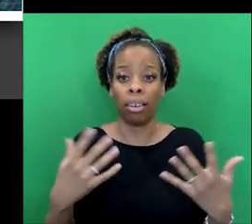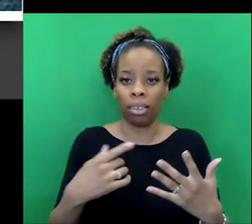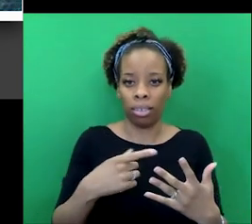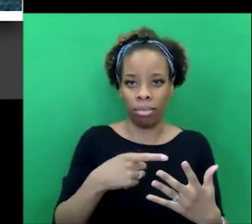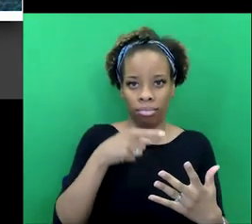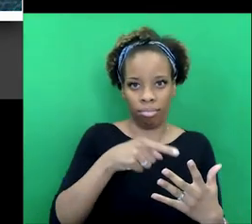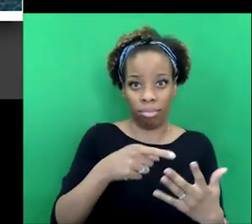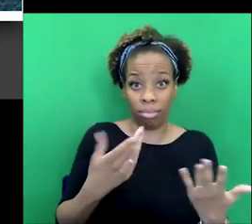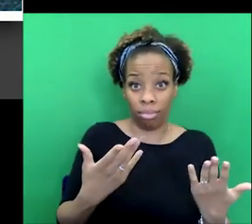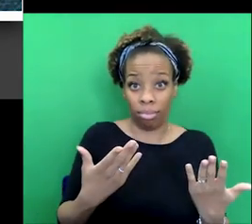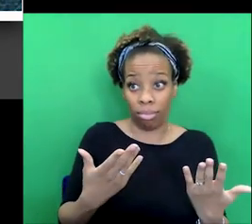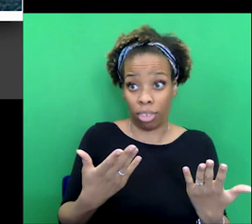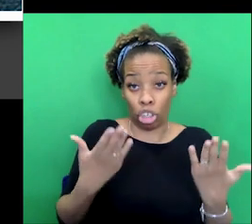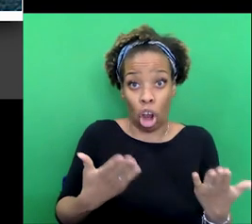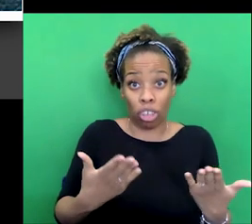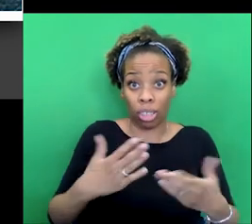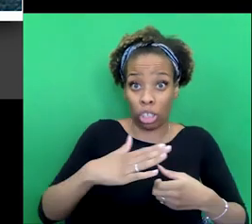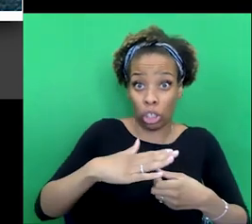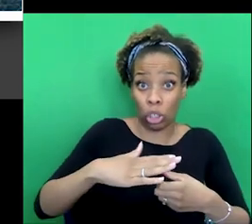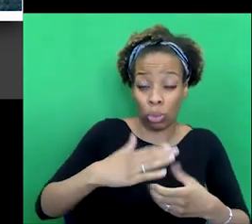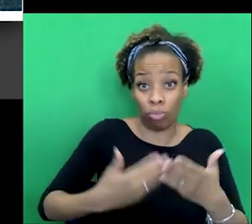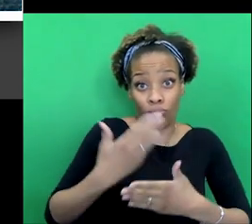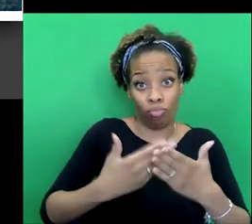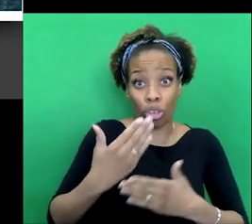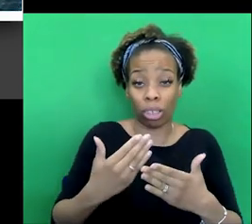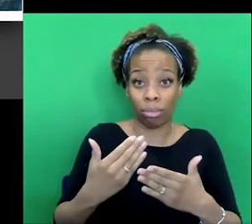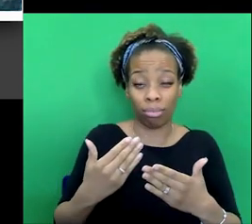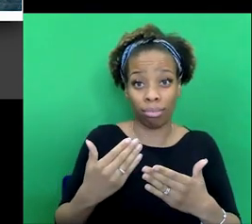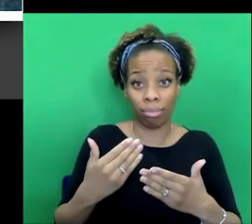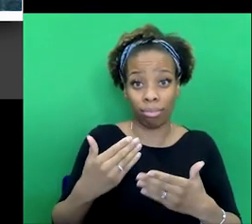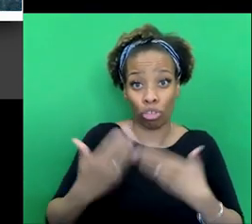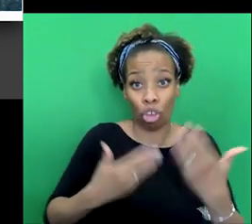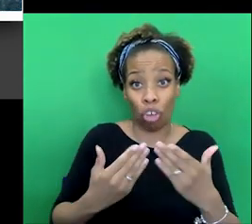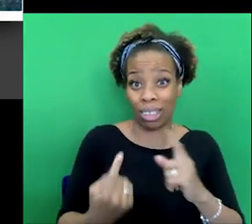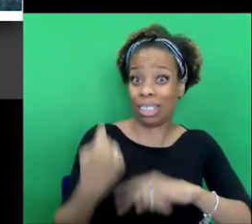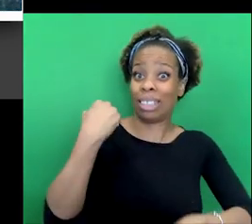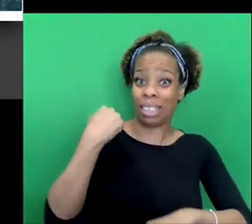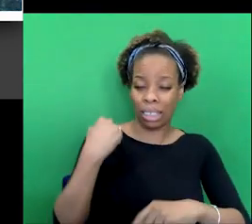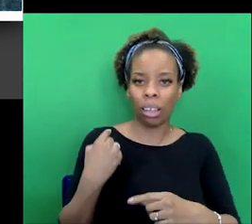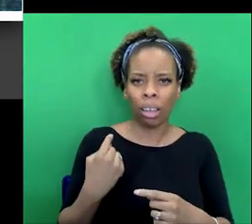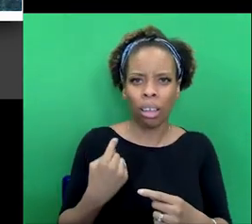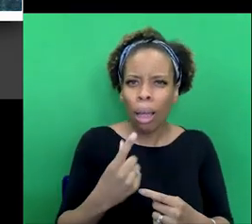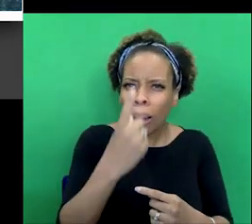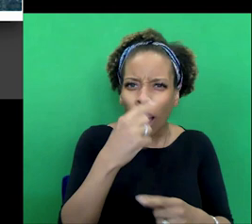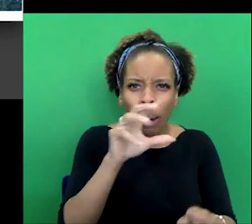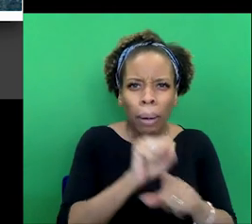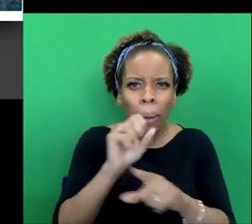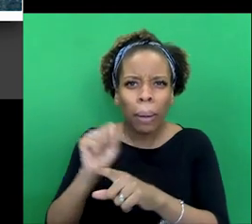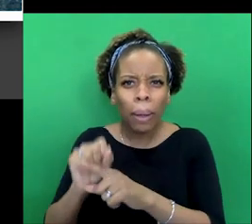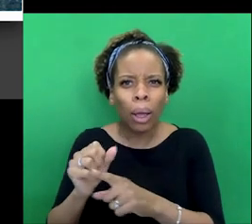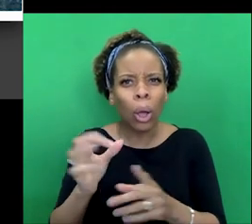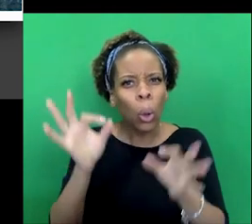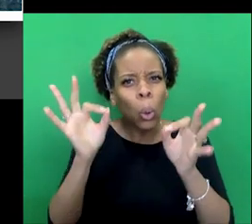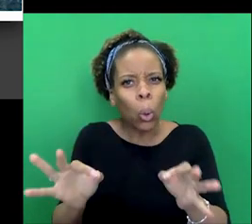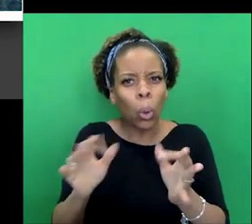the ones that are contemporaneous with the case that you've written about, where can we see something, ideas that are distinctly Edwardian?